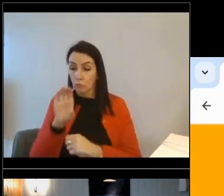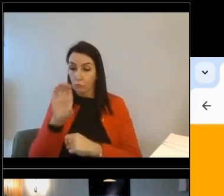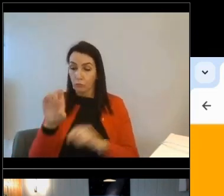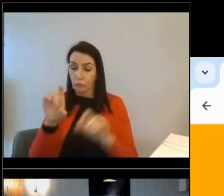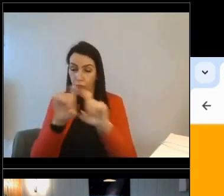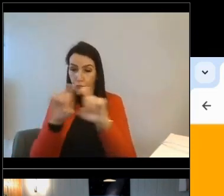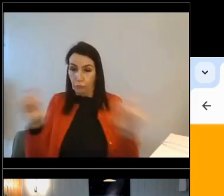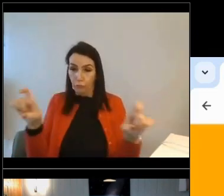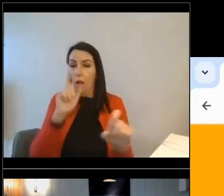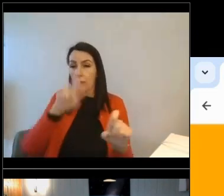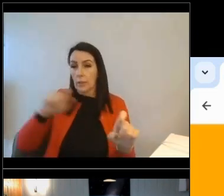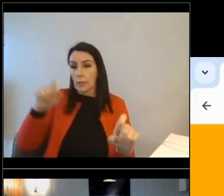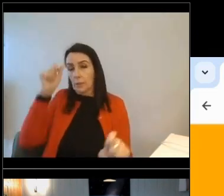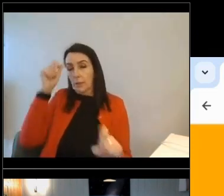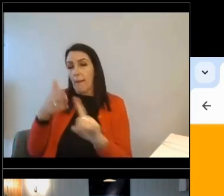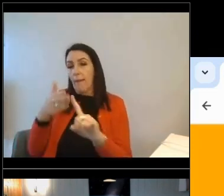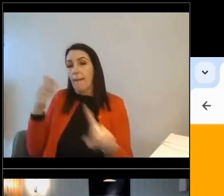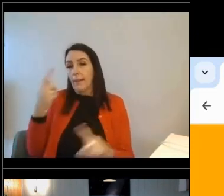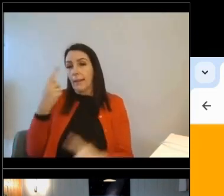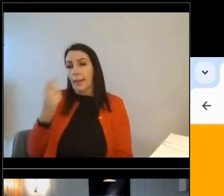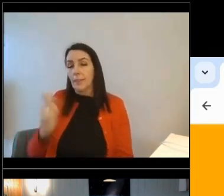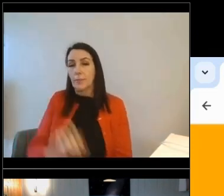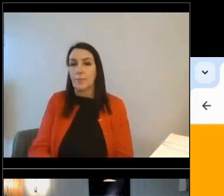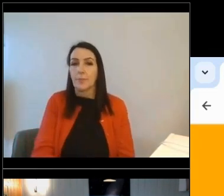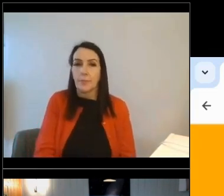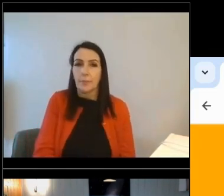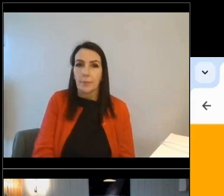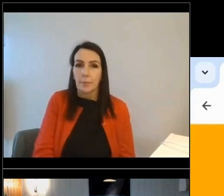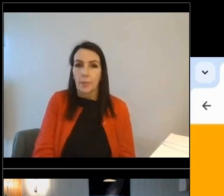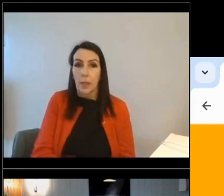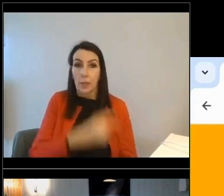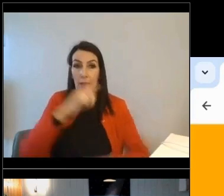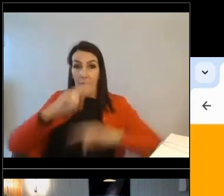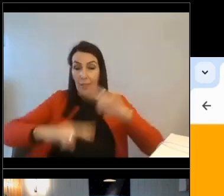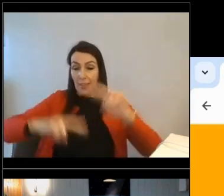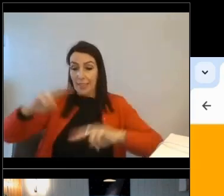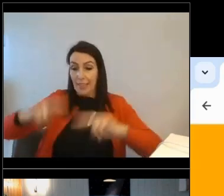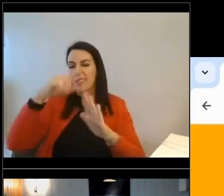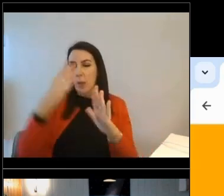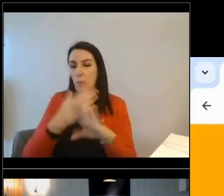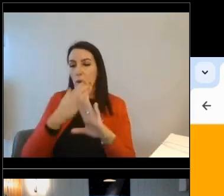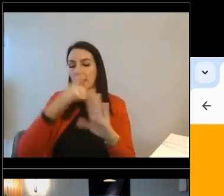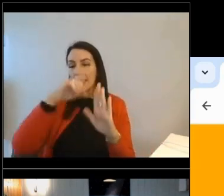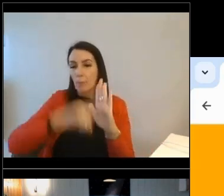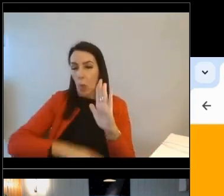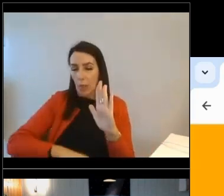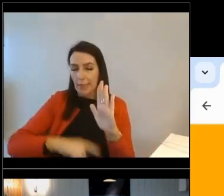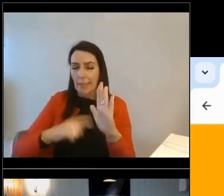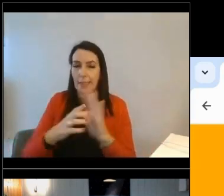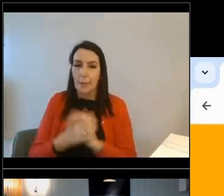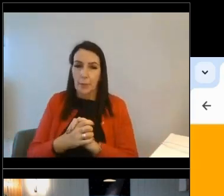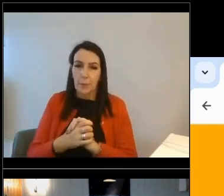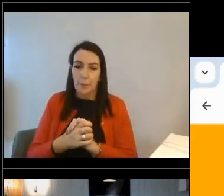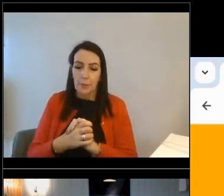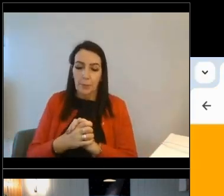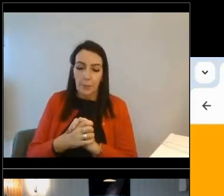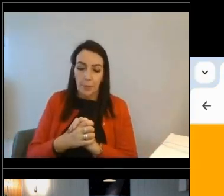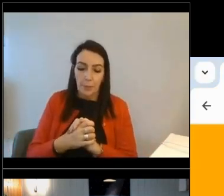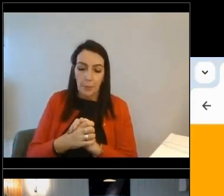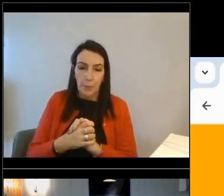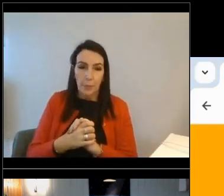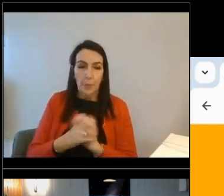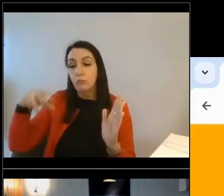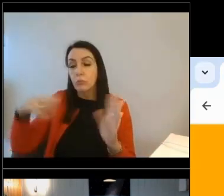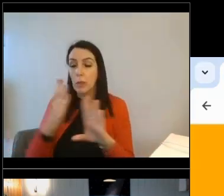Saving Trust logo there. I'll start the assessment. There's some privacy policies and everything that, you know, obviously we ask users to